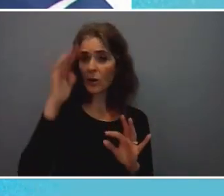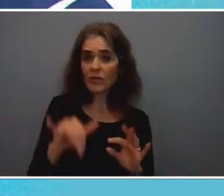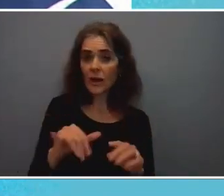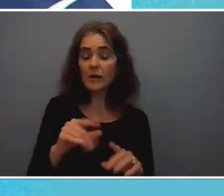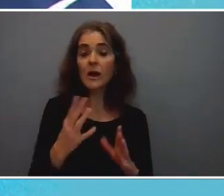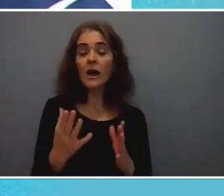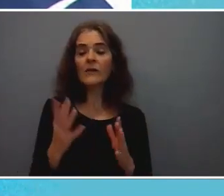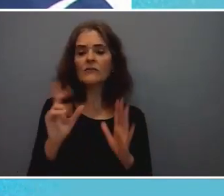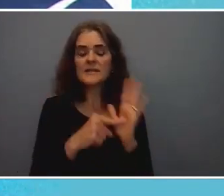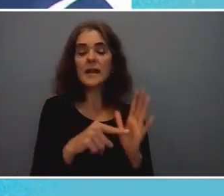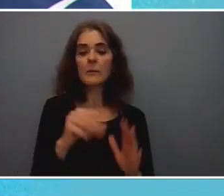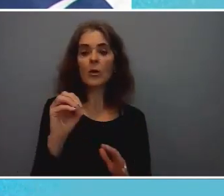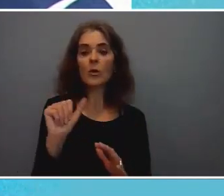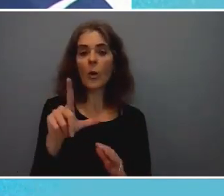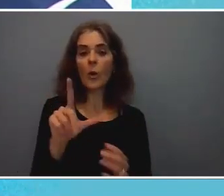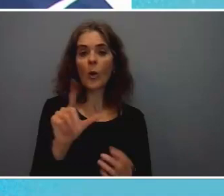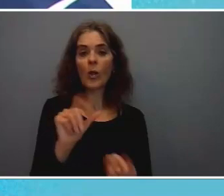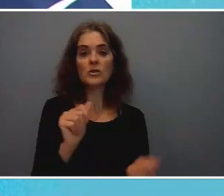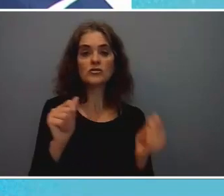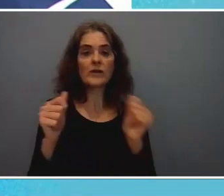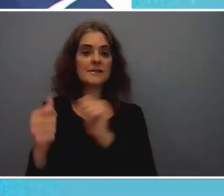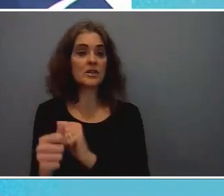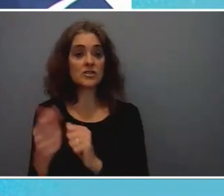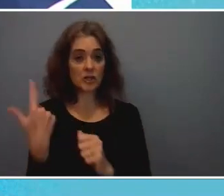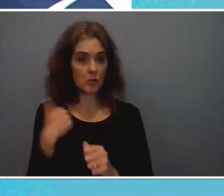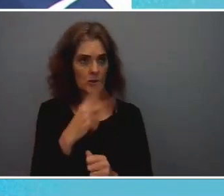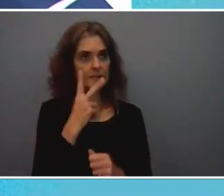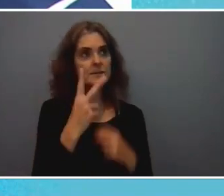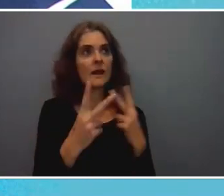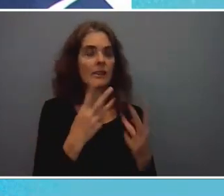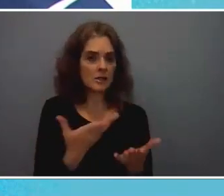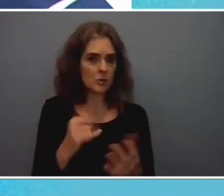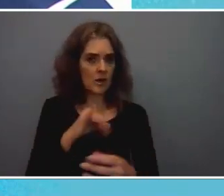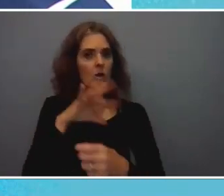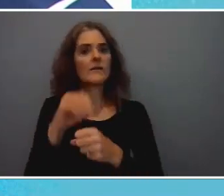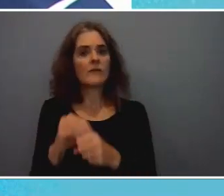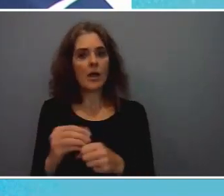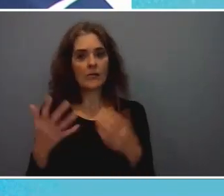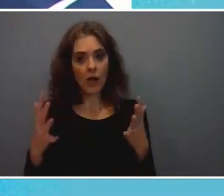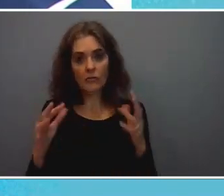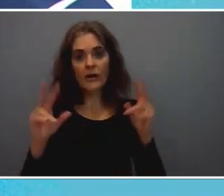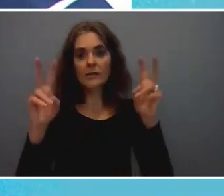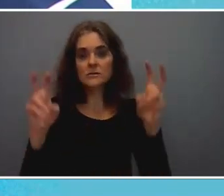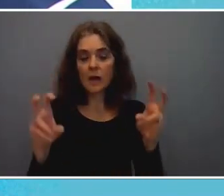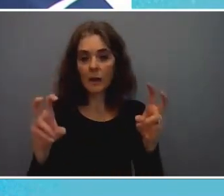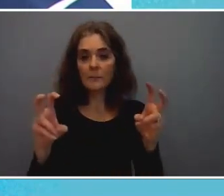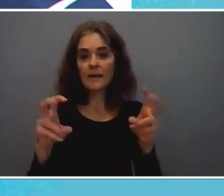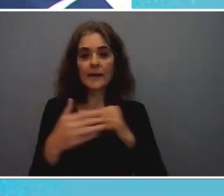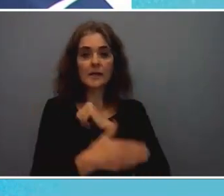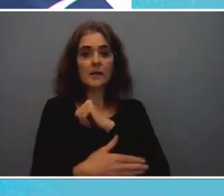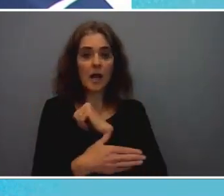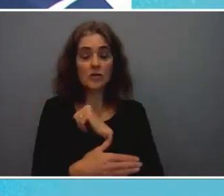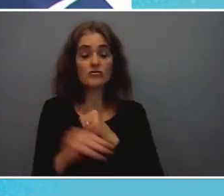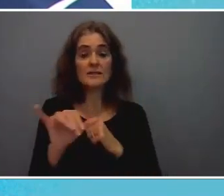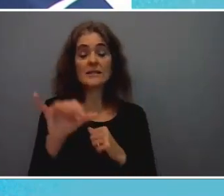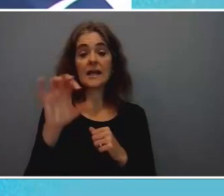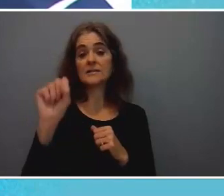transition and we see this because we are involved in this in this topic in in countries like south africa